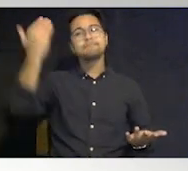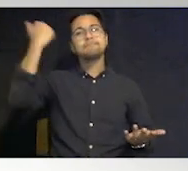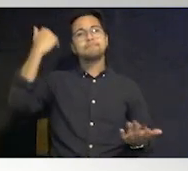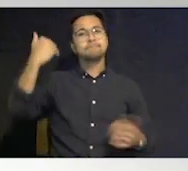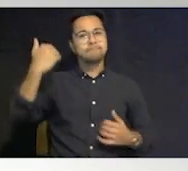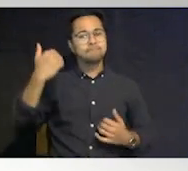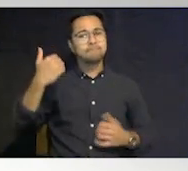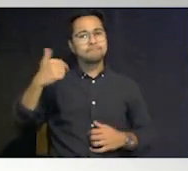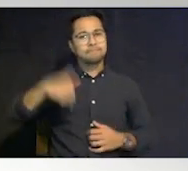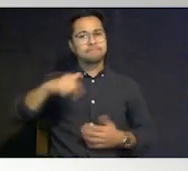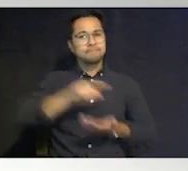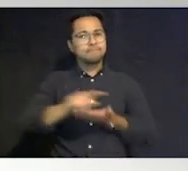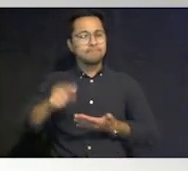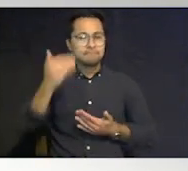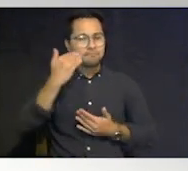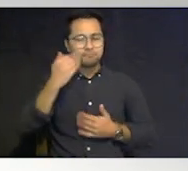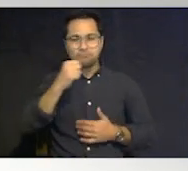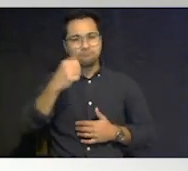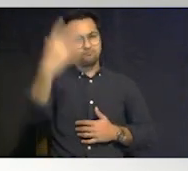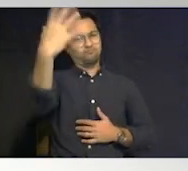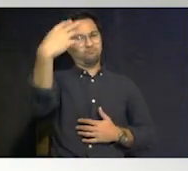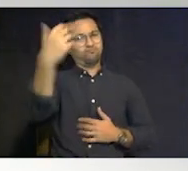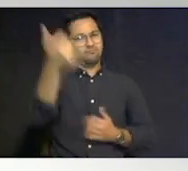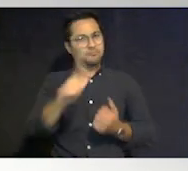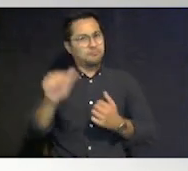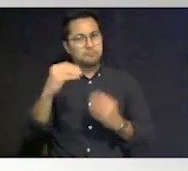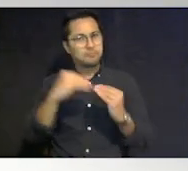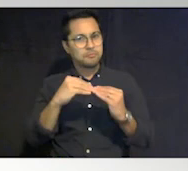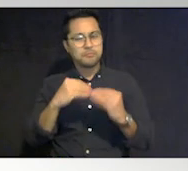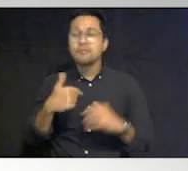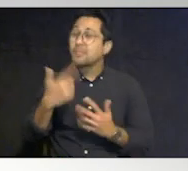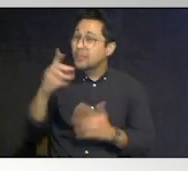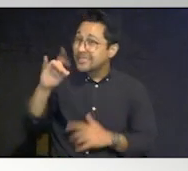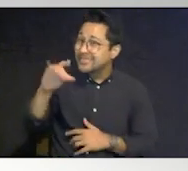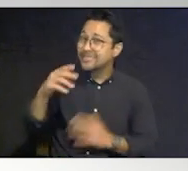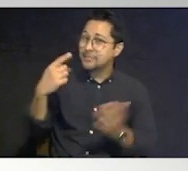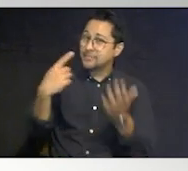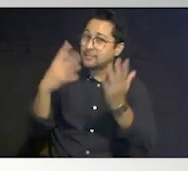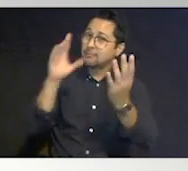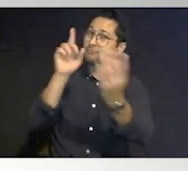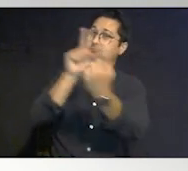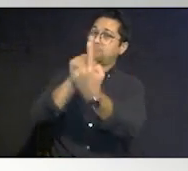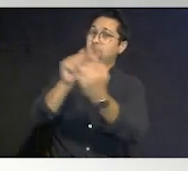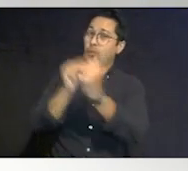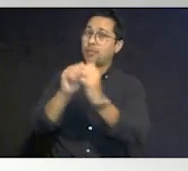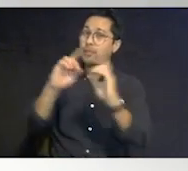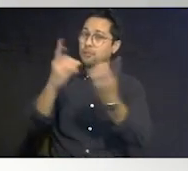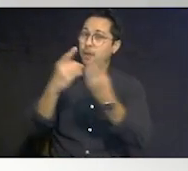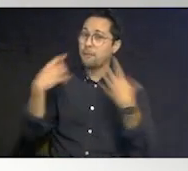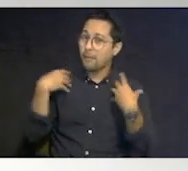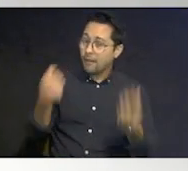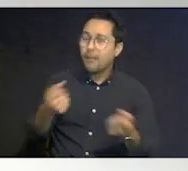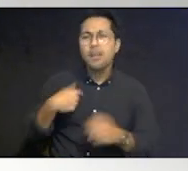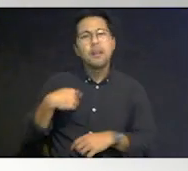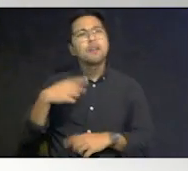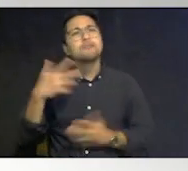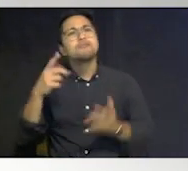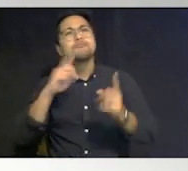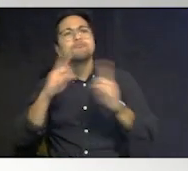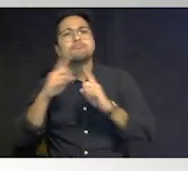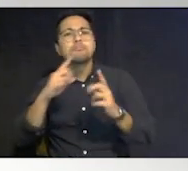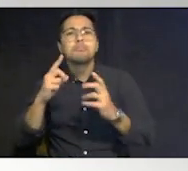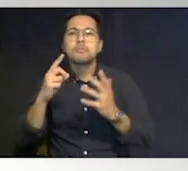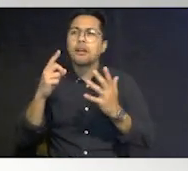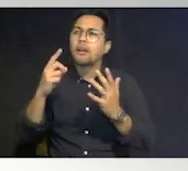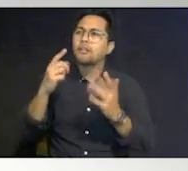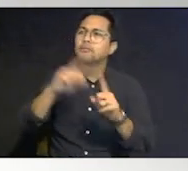earlier this week i know that we're not taping anymore but earlier this week we did meet with the department of health you know and we were kind of just talking about a lot of the things